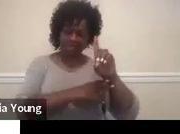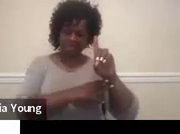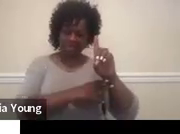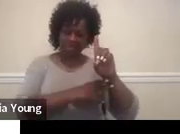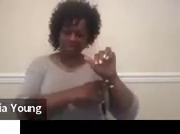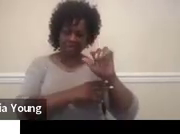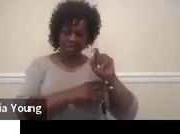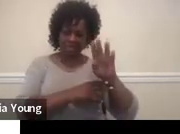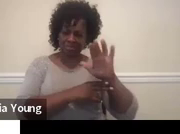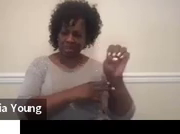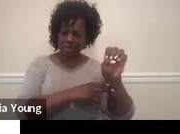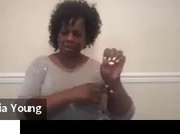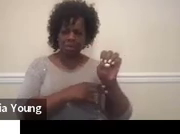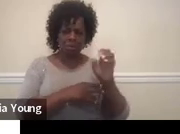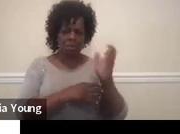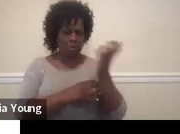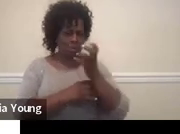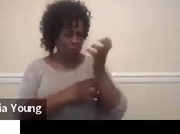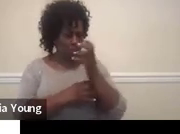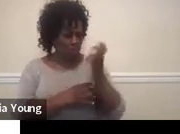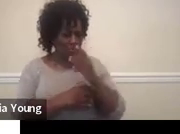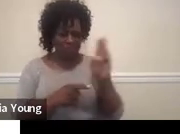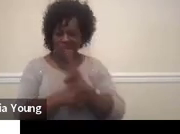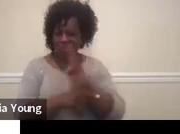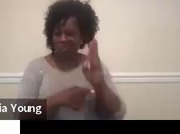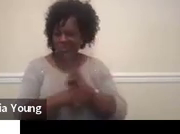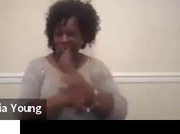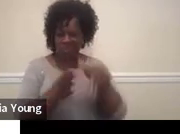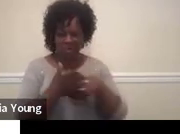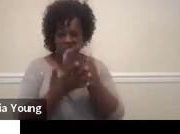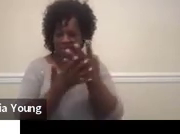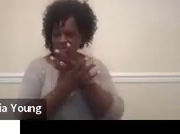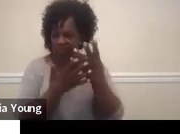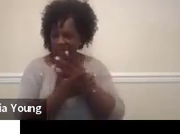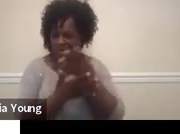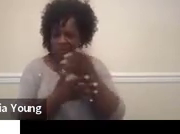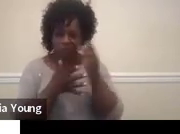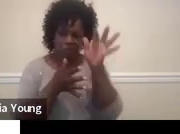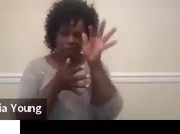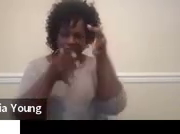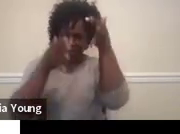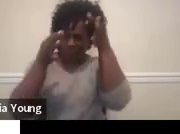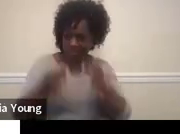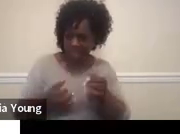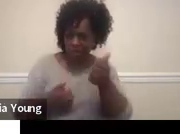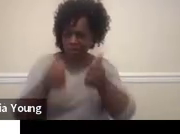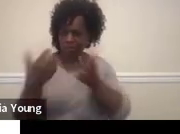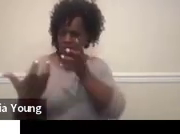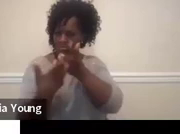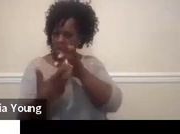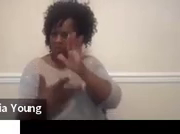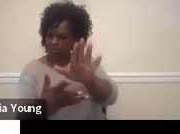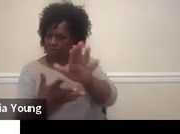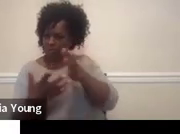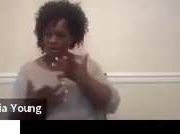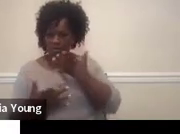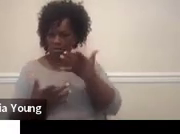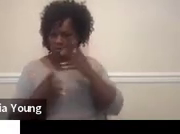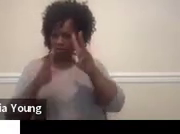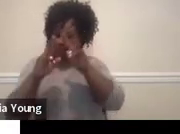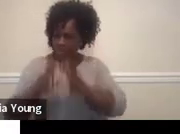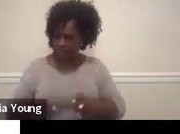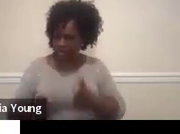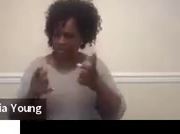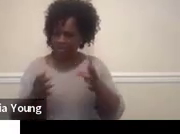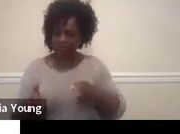dreams. I mean, you use all of these filters to decide, like, what you want to look at for assessments. I